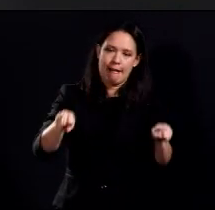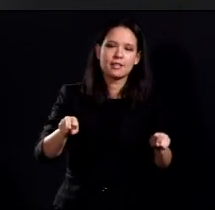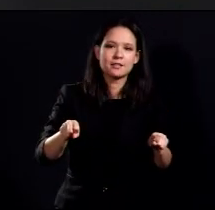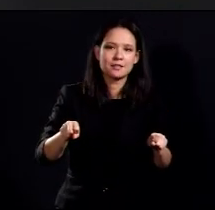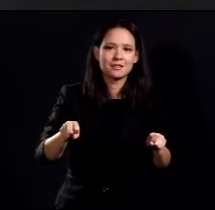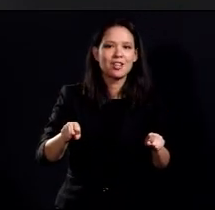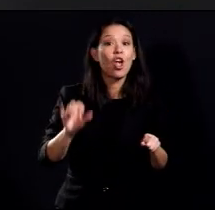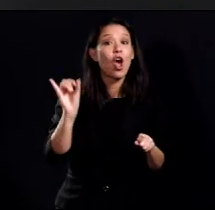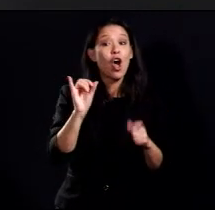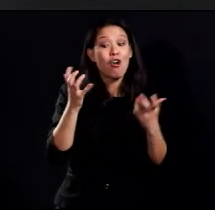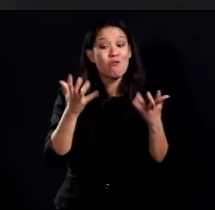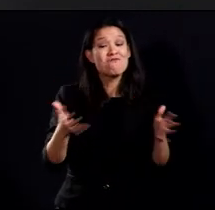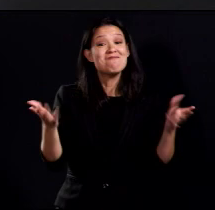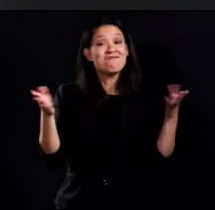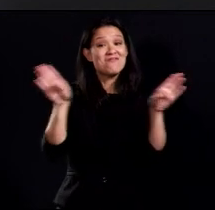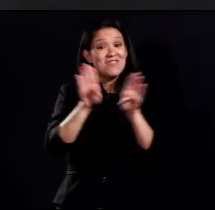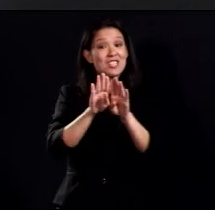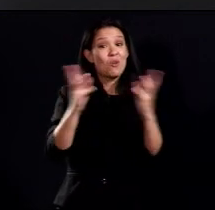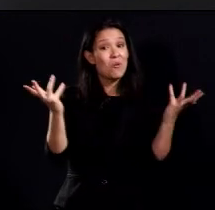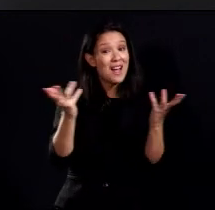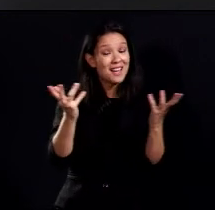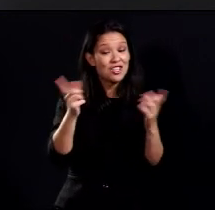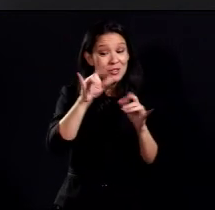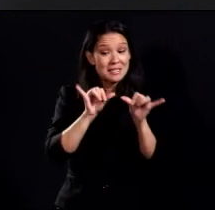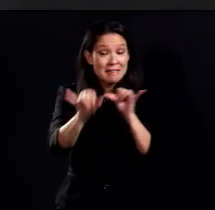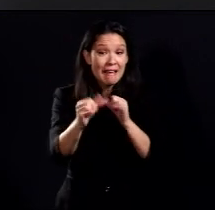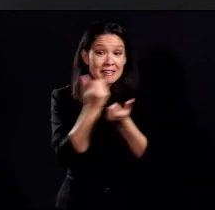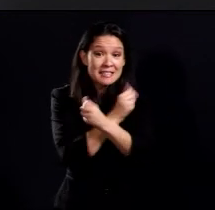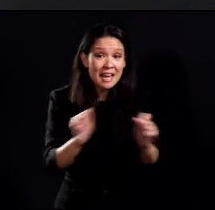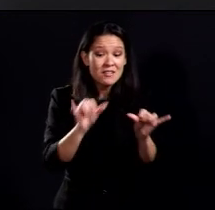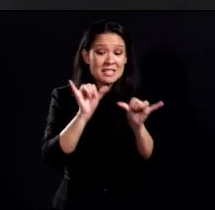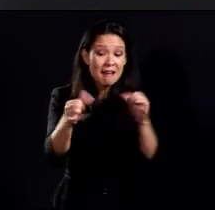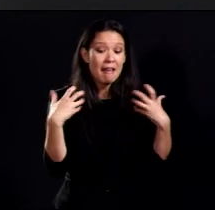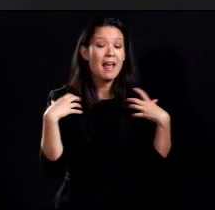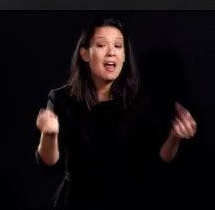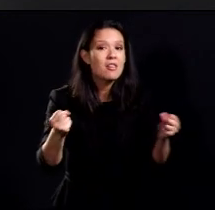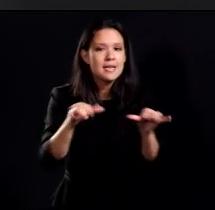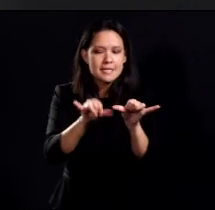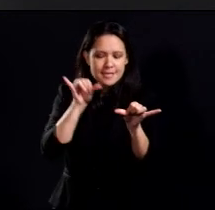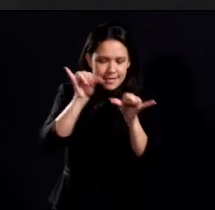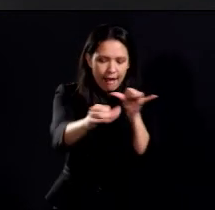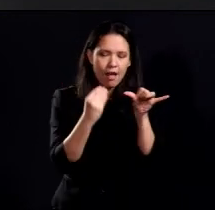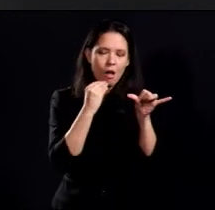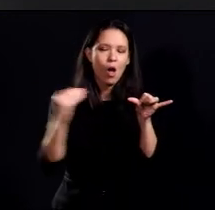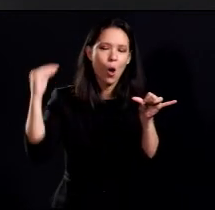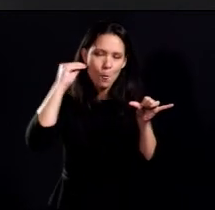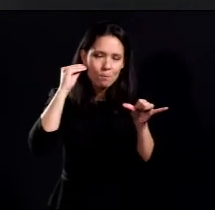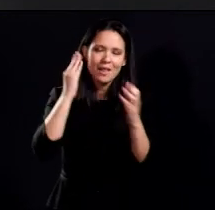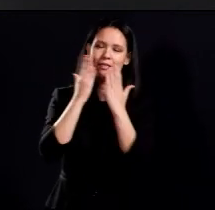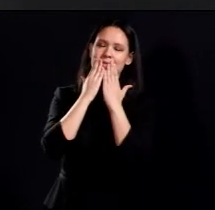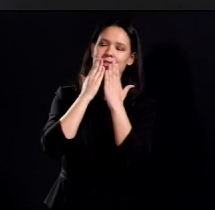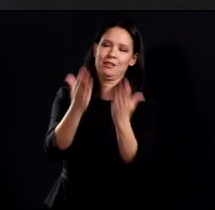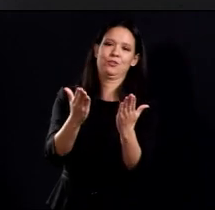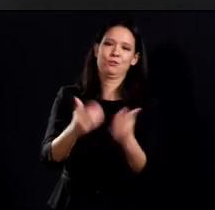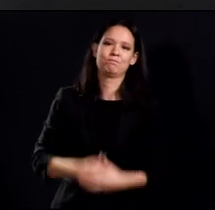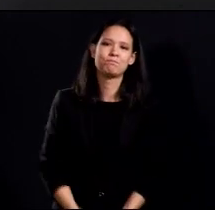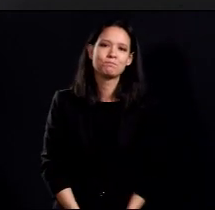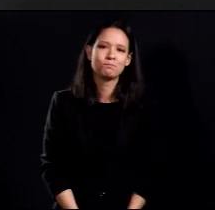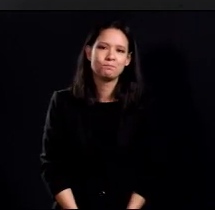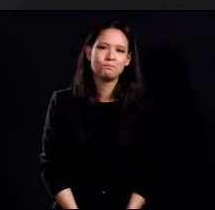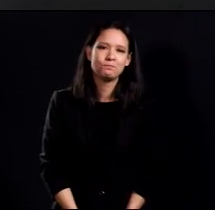always close by saying, y'all stay safe, y'all stay healthy, and y'all stay home. Thank you. Thank you.